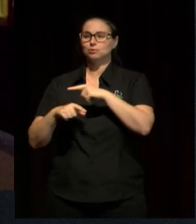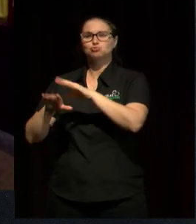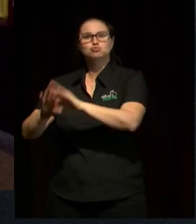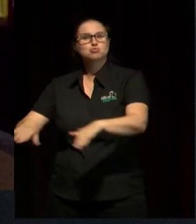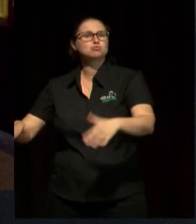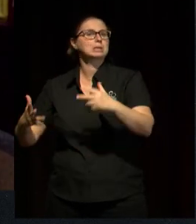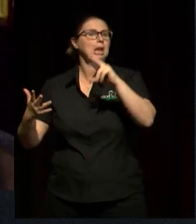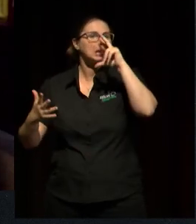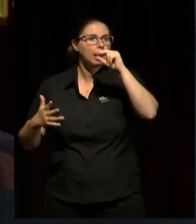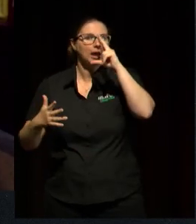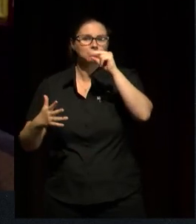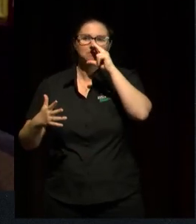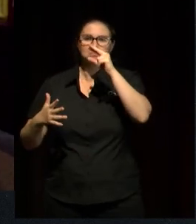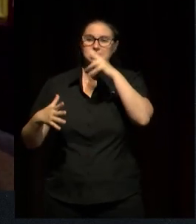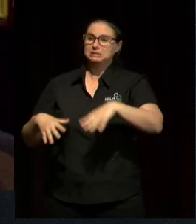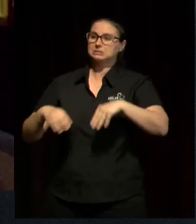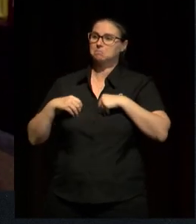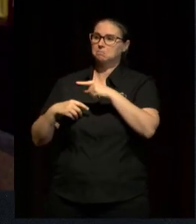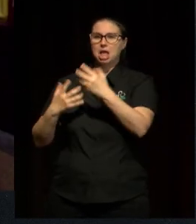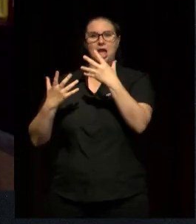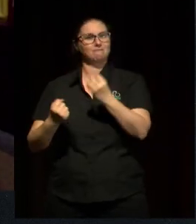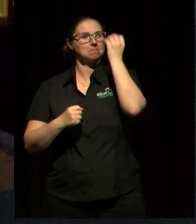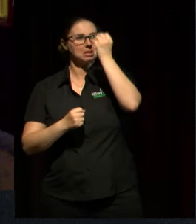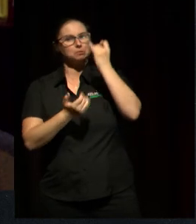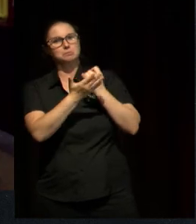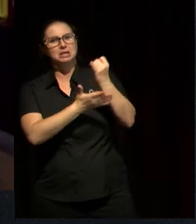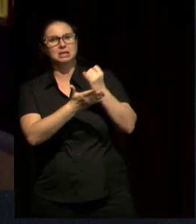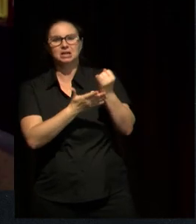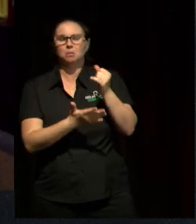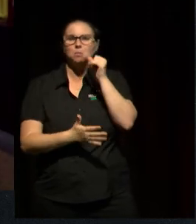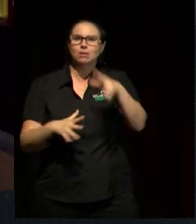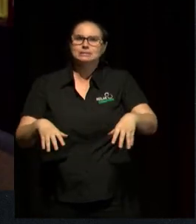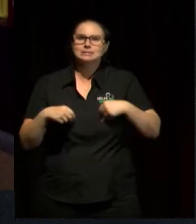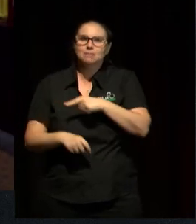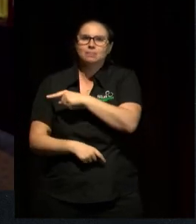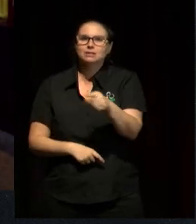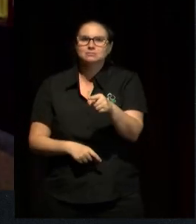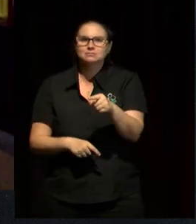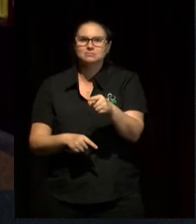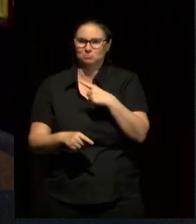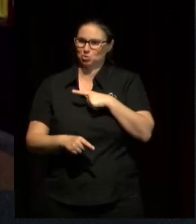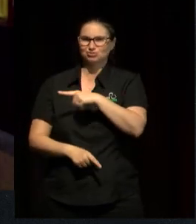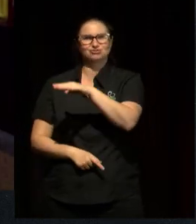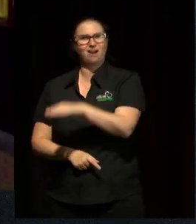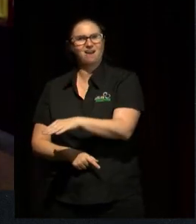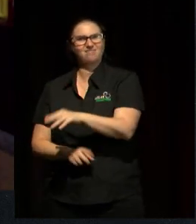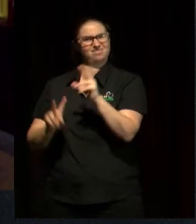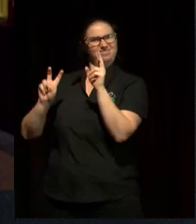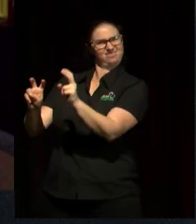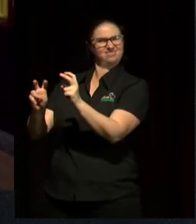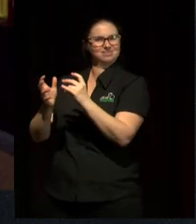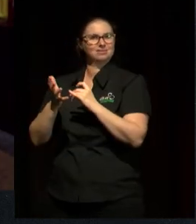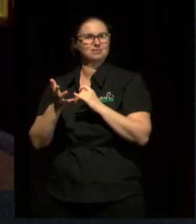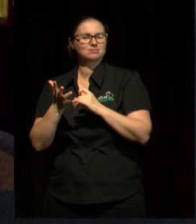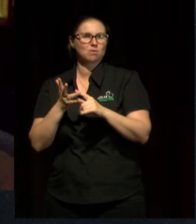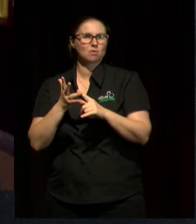and articulate, perhaps, you know, cultural criticism isn't a space for you as a child or an adolescent. And I think that's something